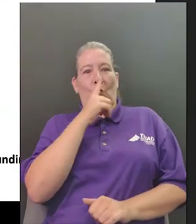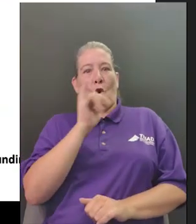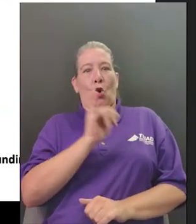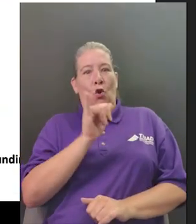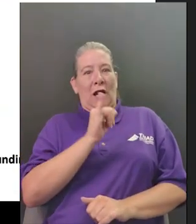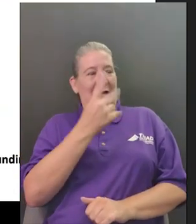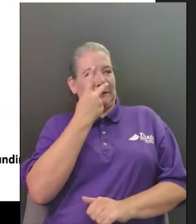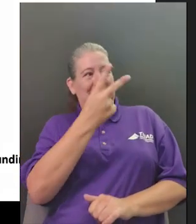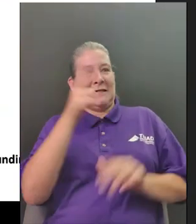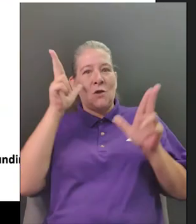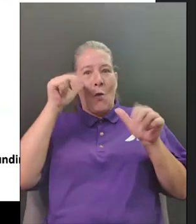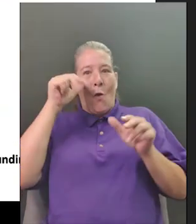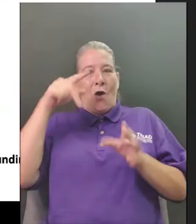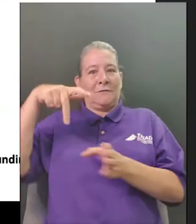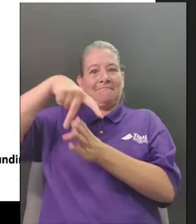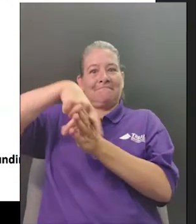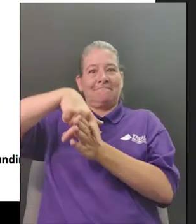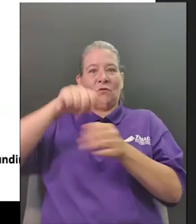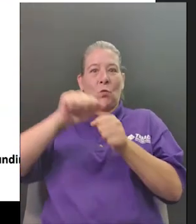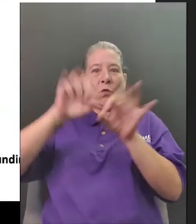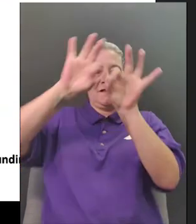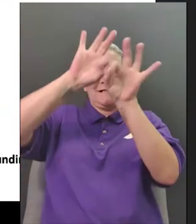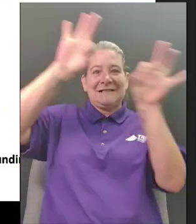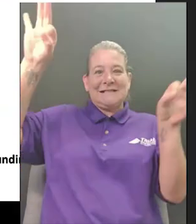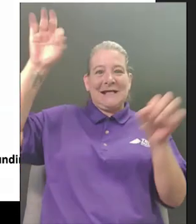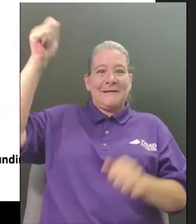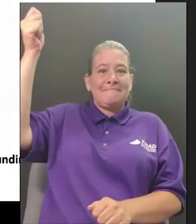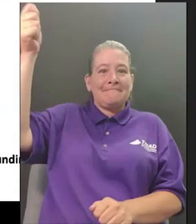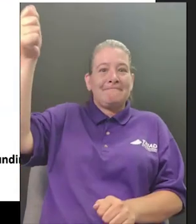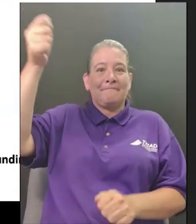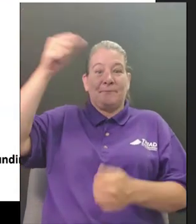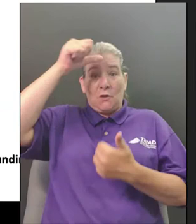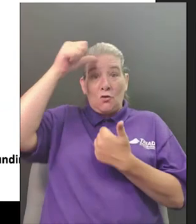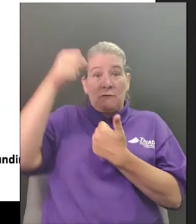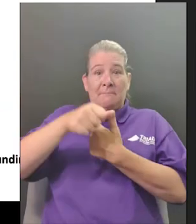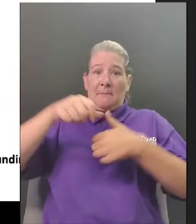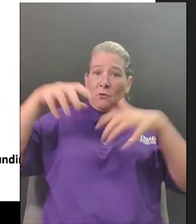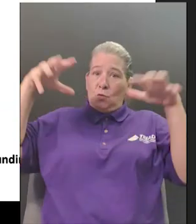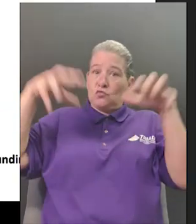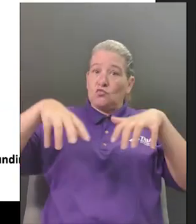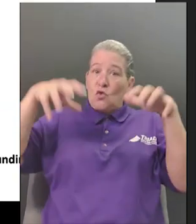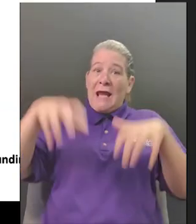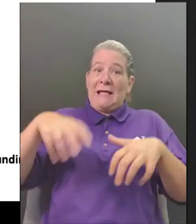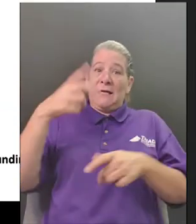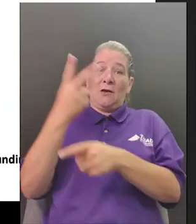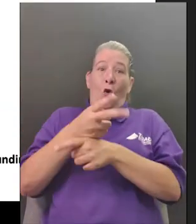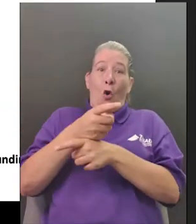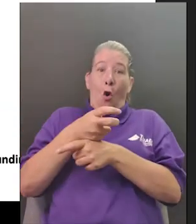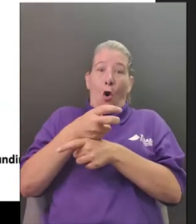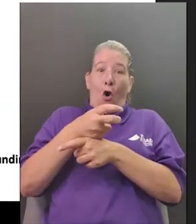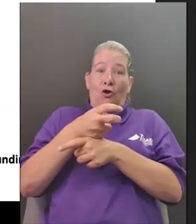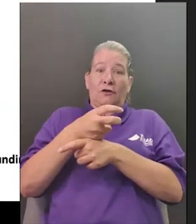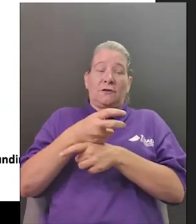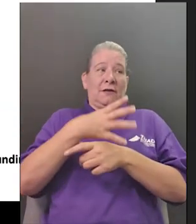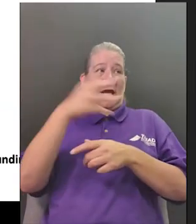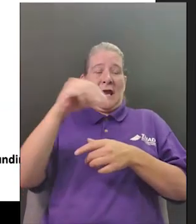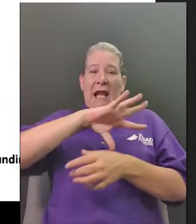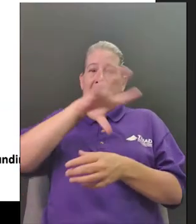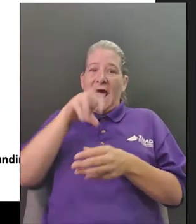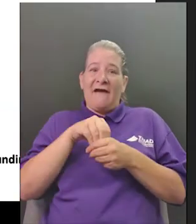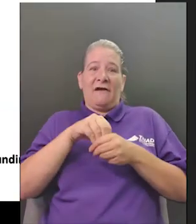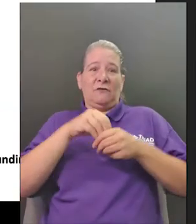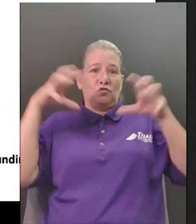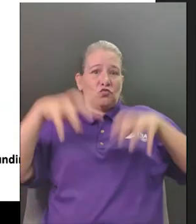is and remember she had to deal with the rain right and i